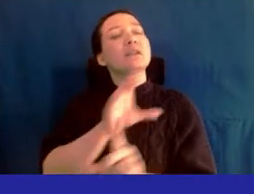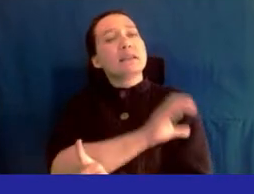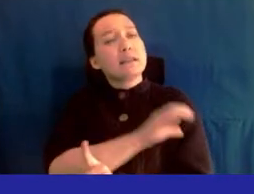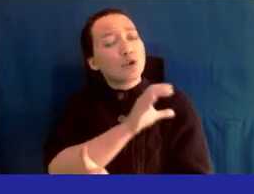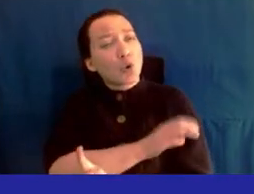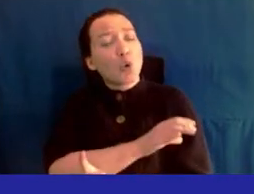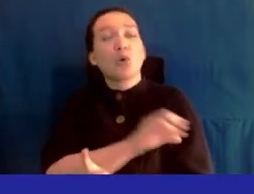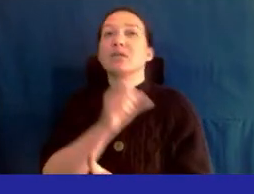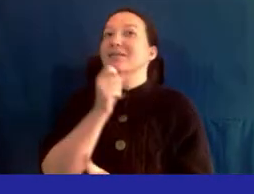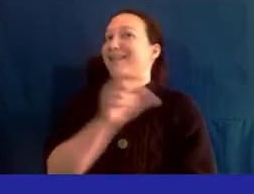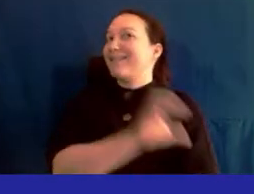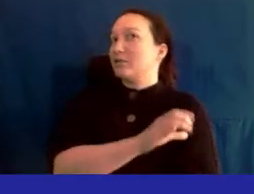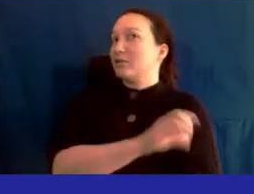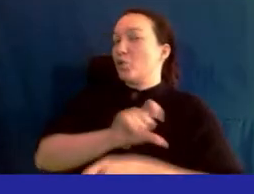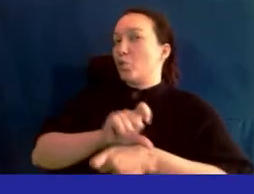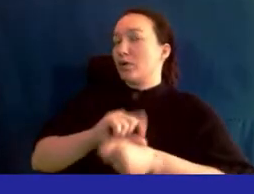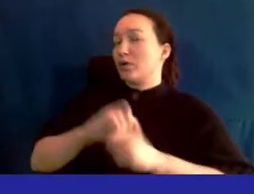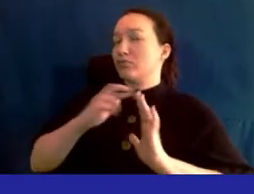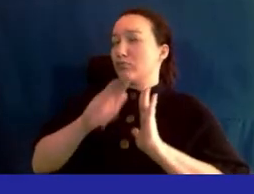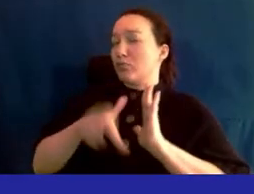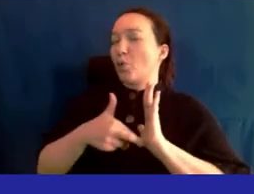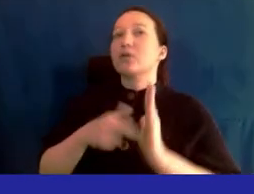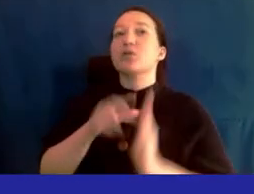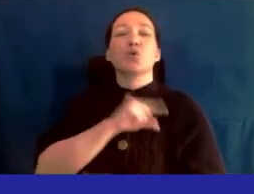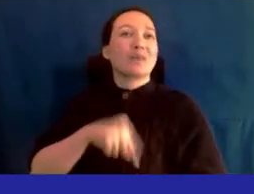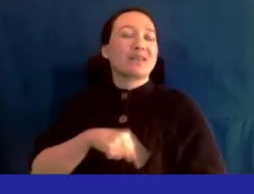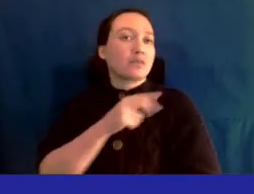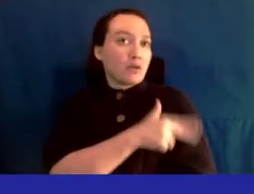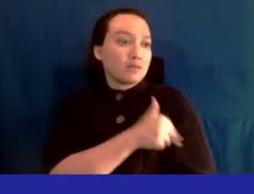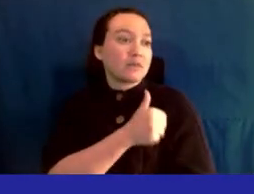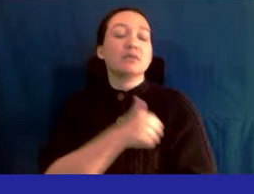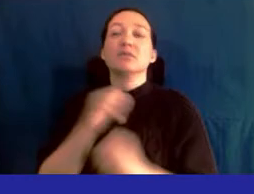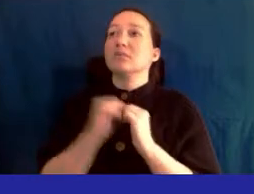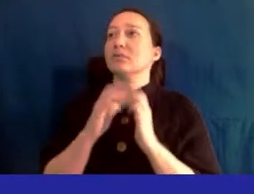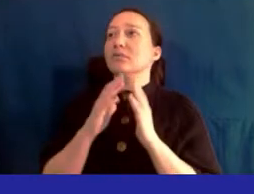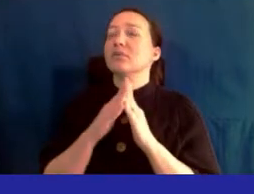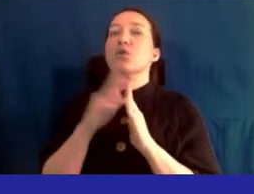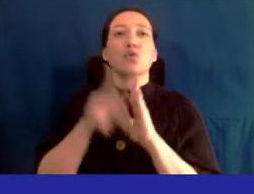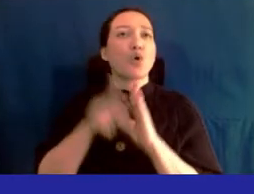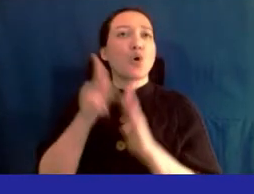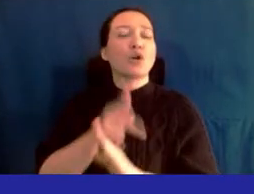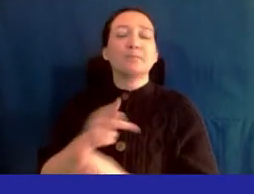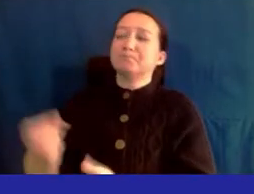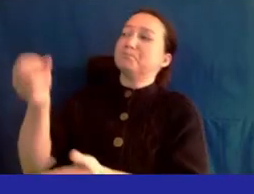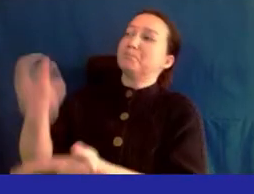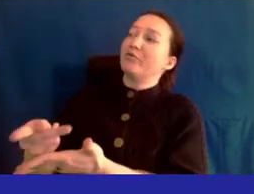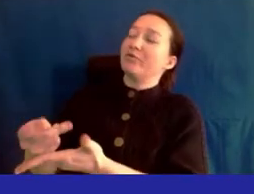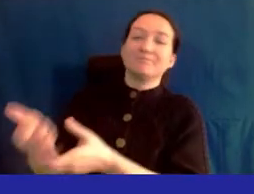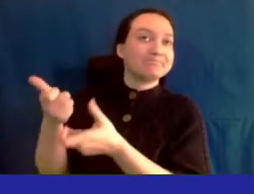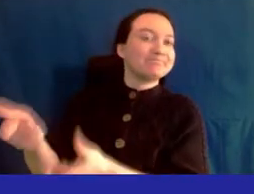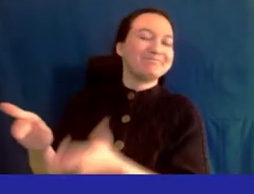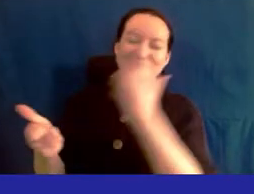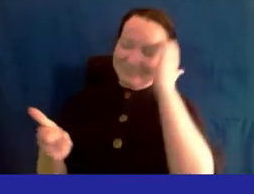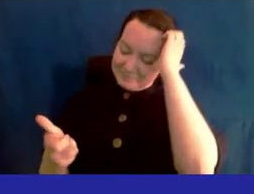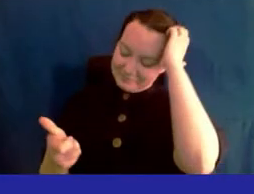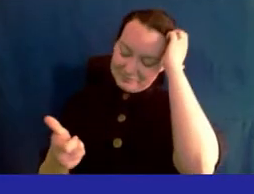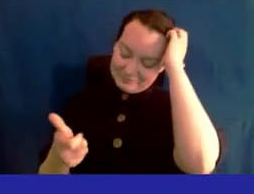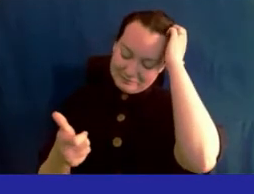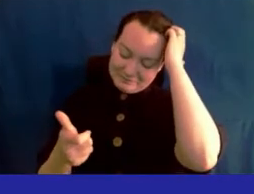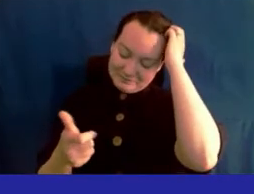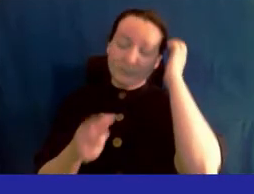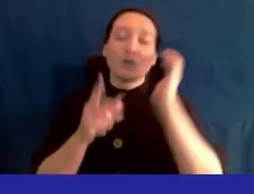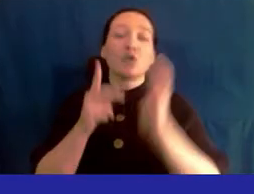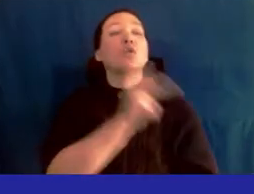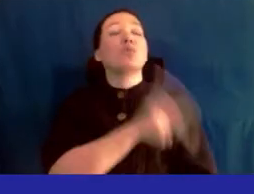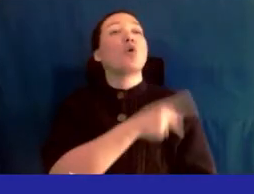and non-clinical work environments at queen's hospital it was instrumental in getting the program greenlit the goal of the program is